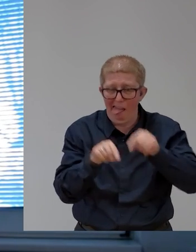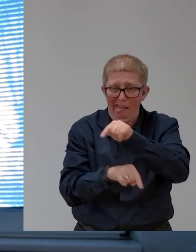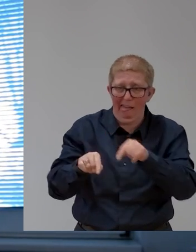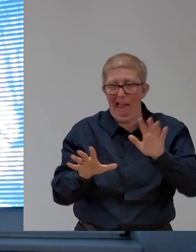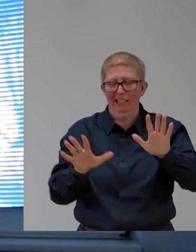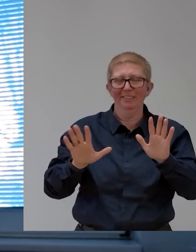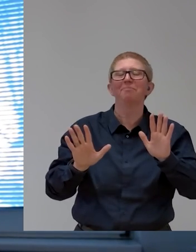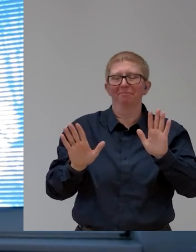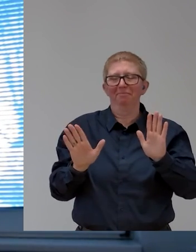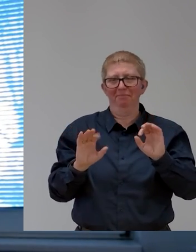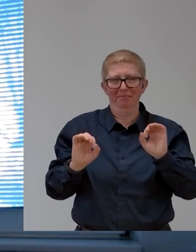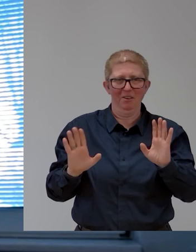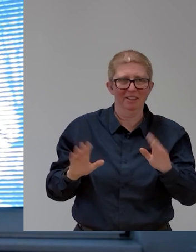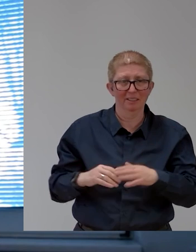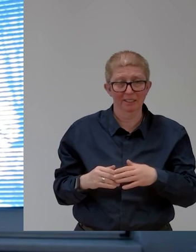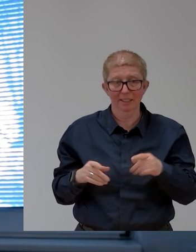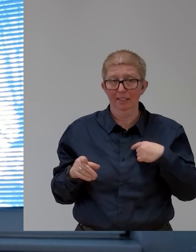Yes, I agree with Markus.